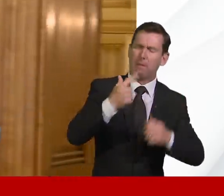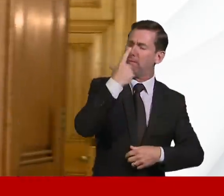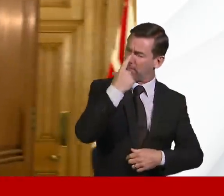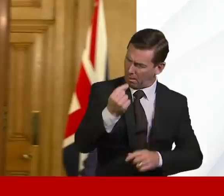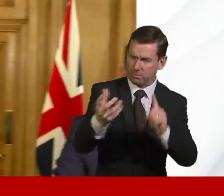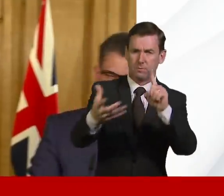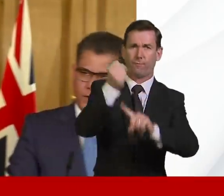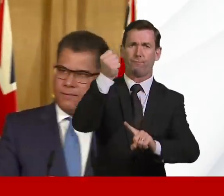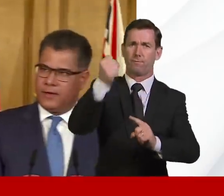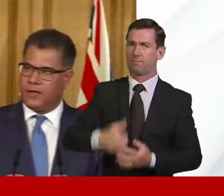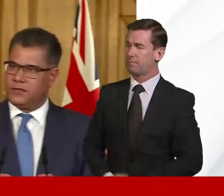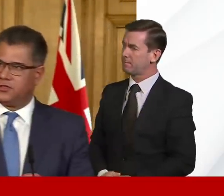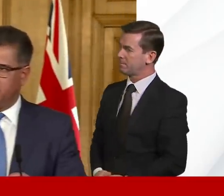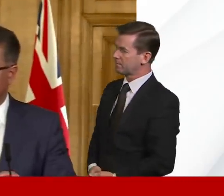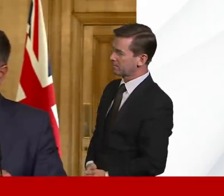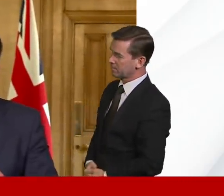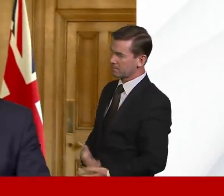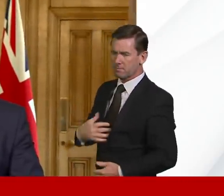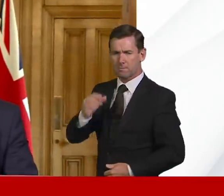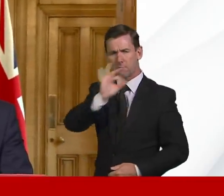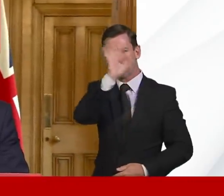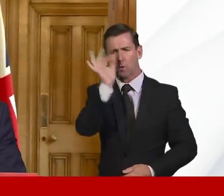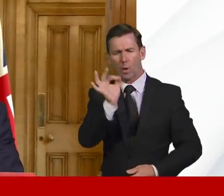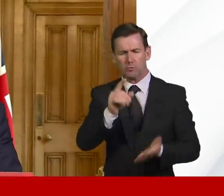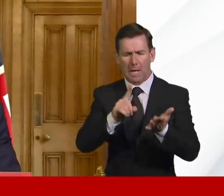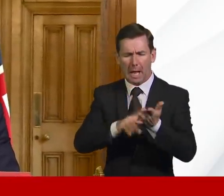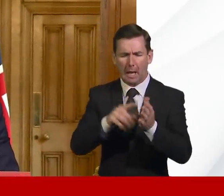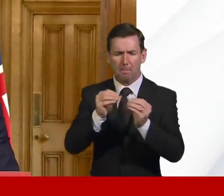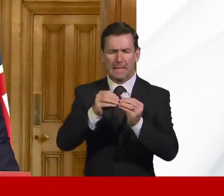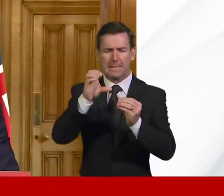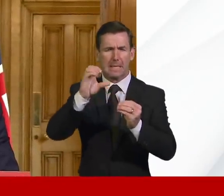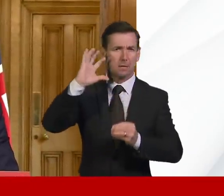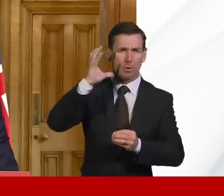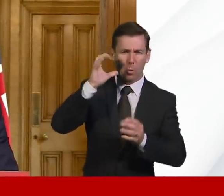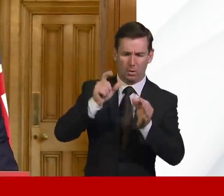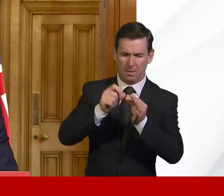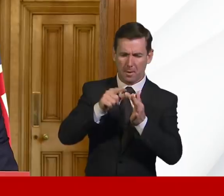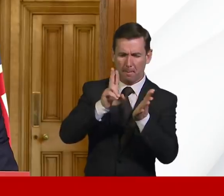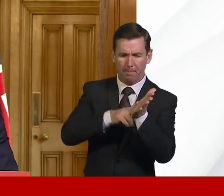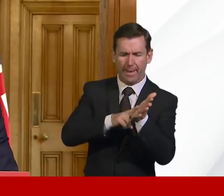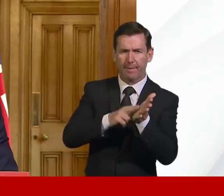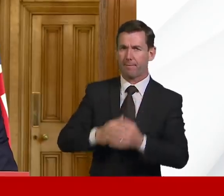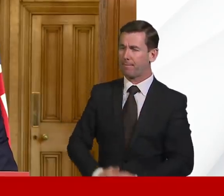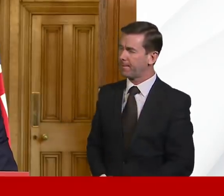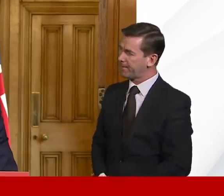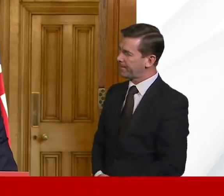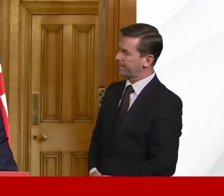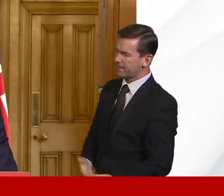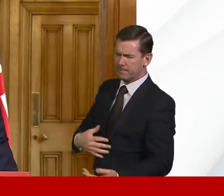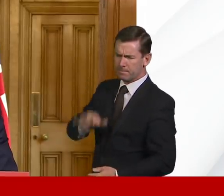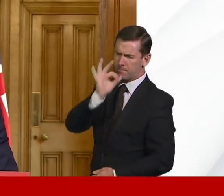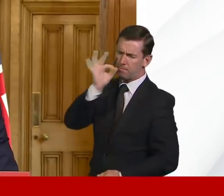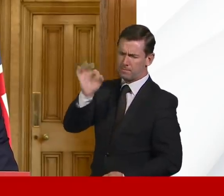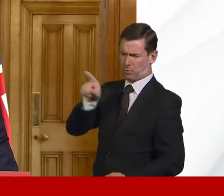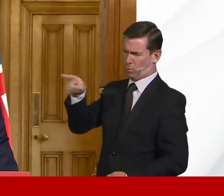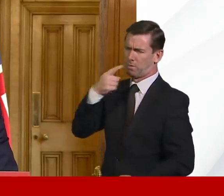The next question is from LBC, Ben Kentish. Ben. Thank you, Ben Kentish, LBC. Secretary of State, you've told people to